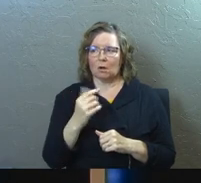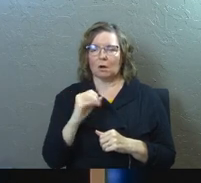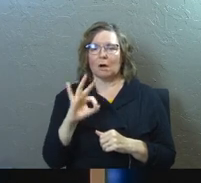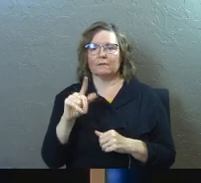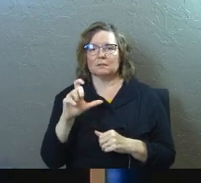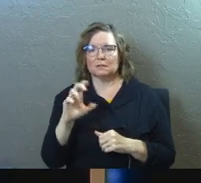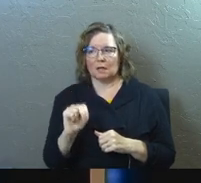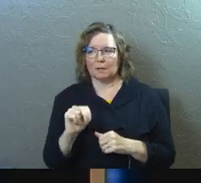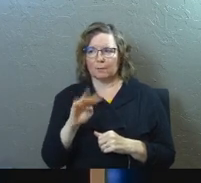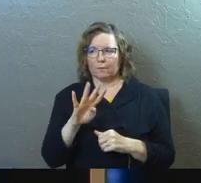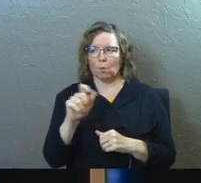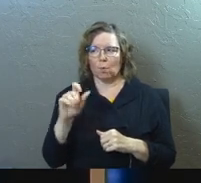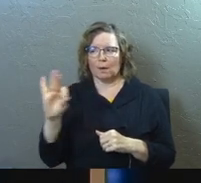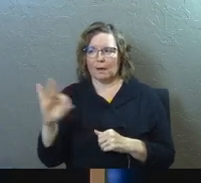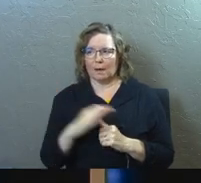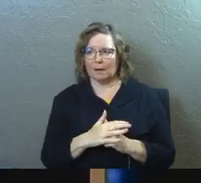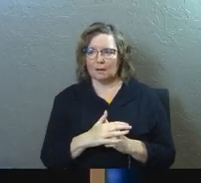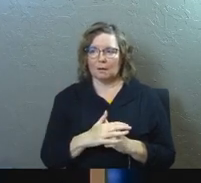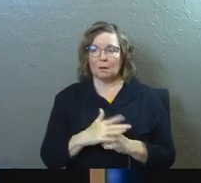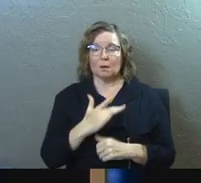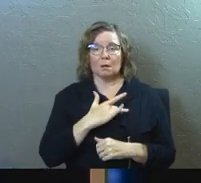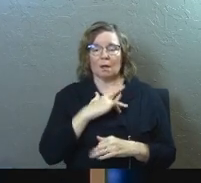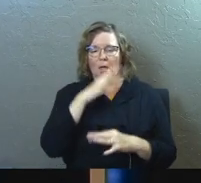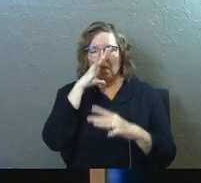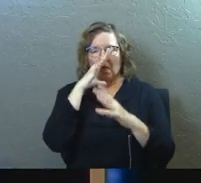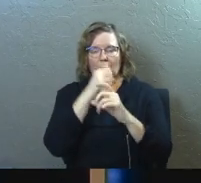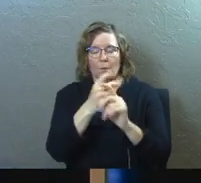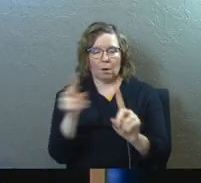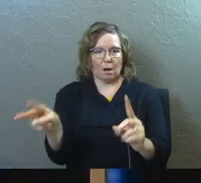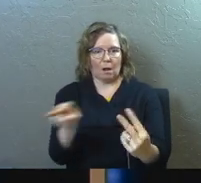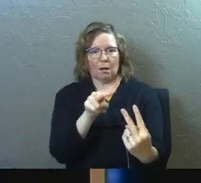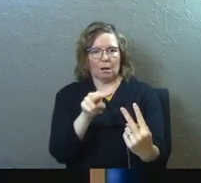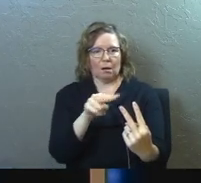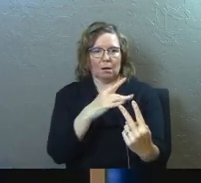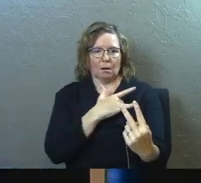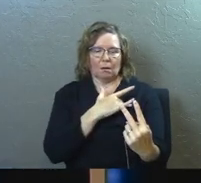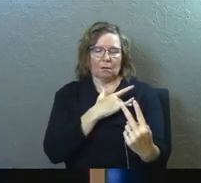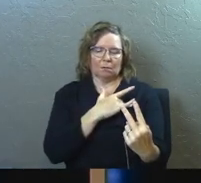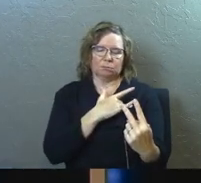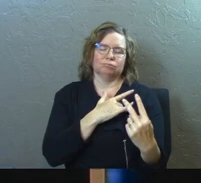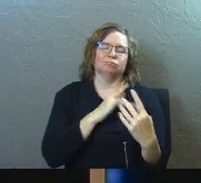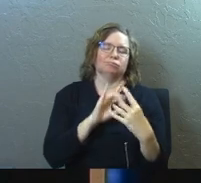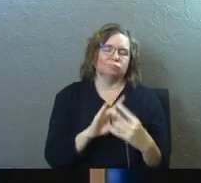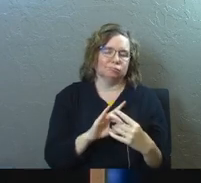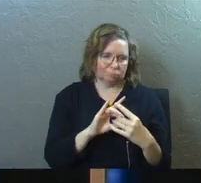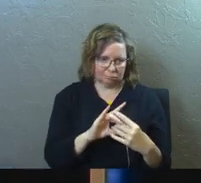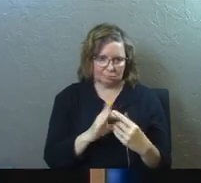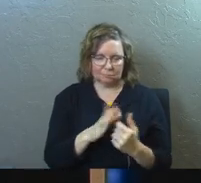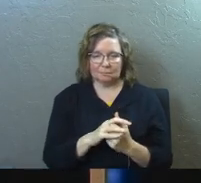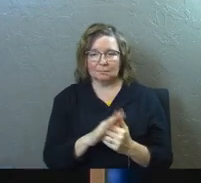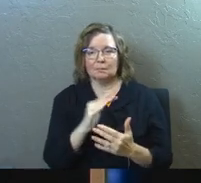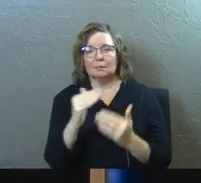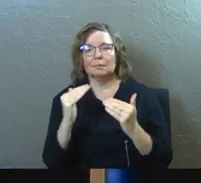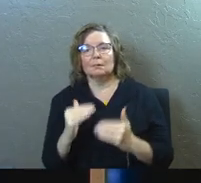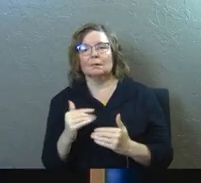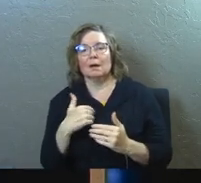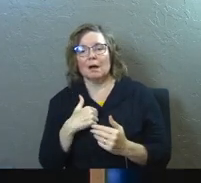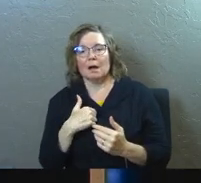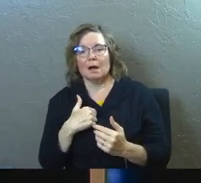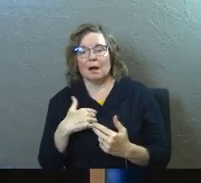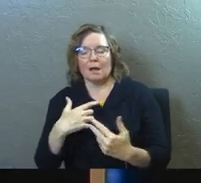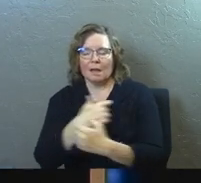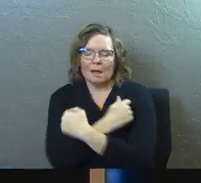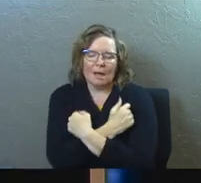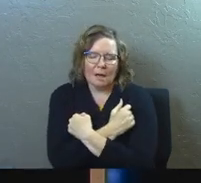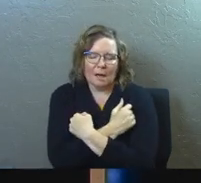one glance of your eyes. Song of Solomon 3, 4 says, held him and I would not let him go. And Ephesians 5, 25 says,